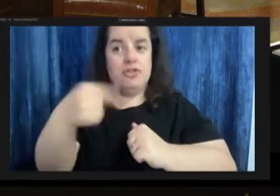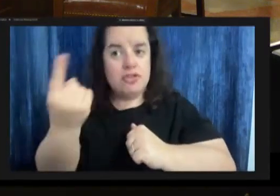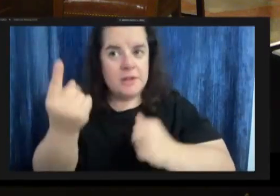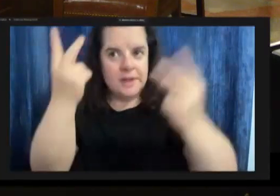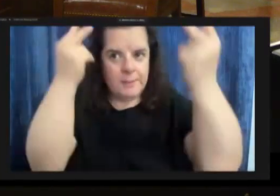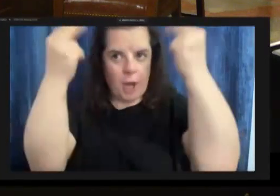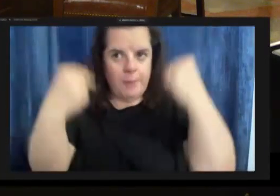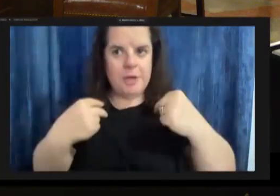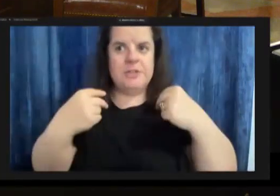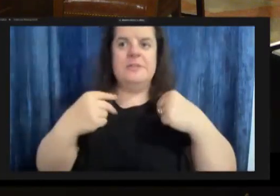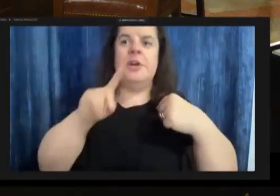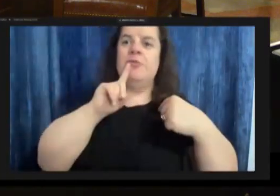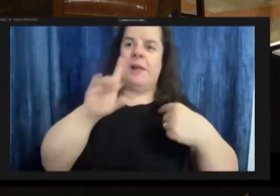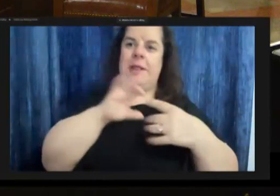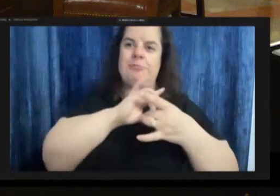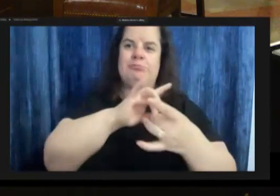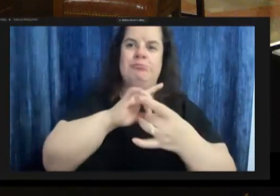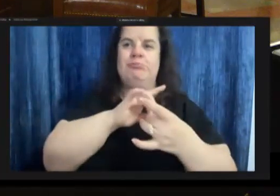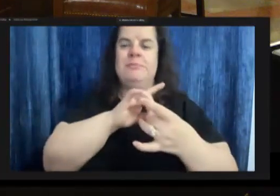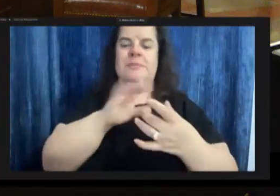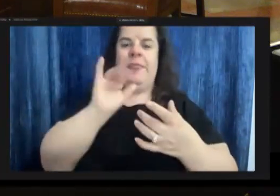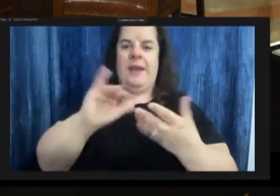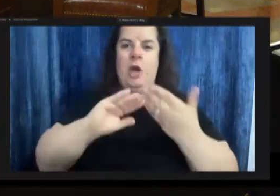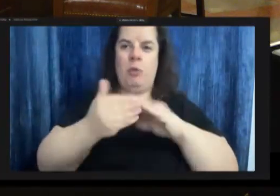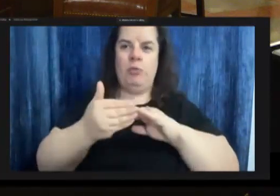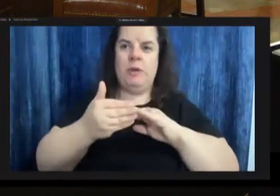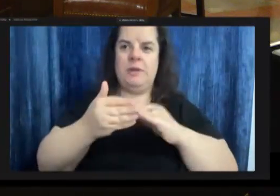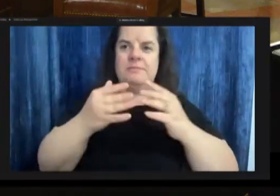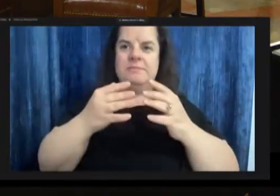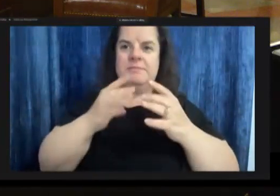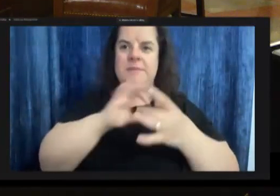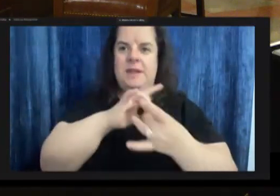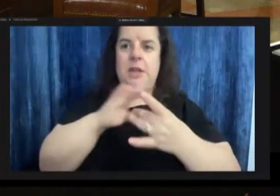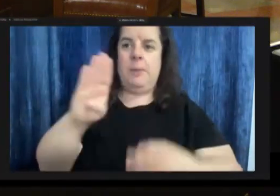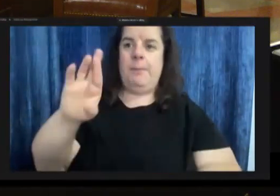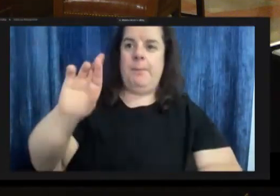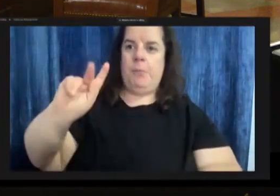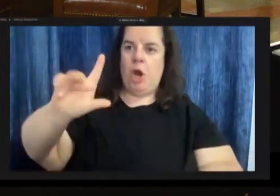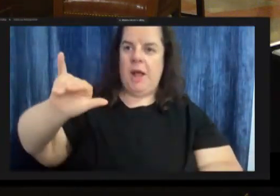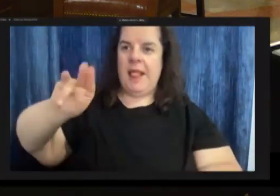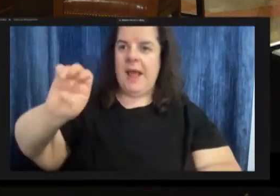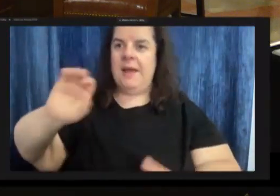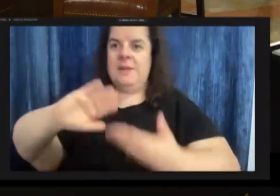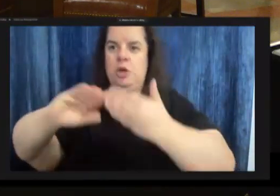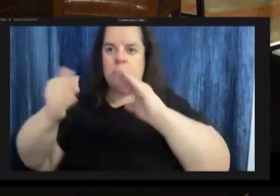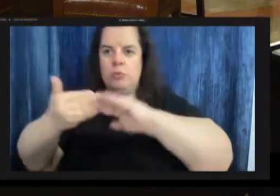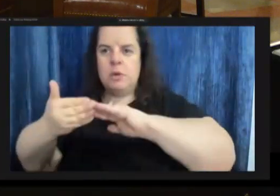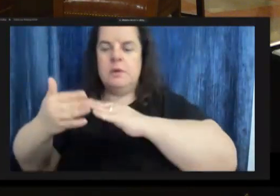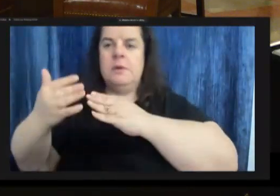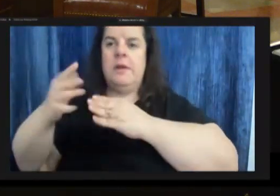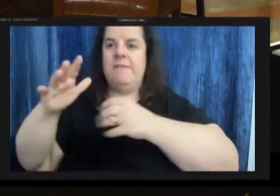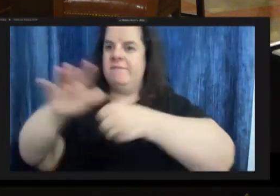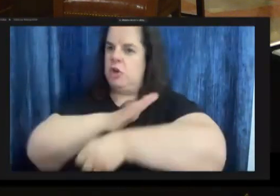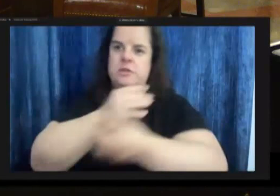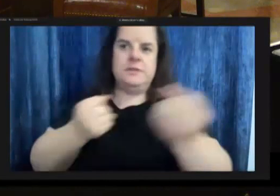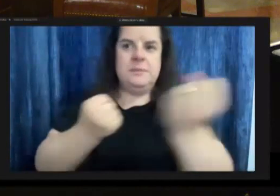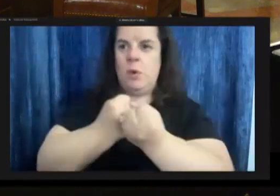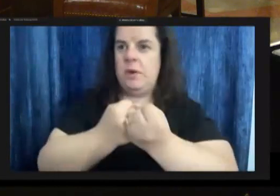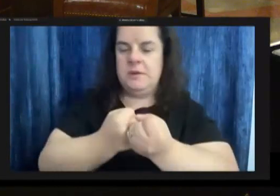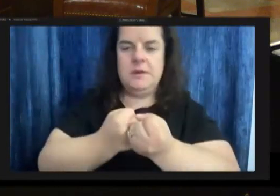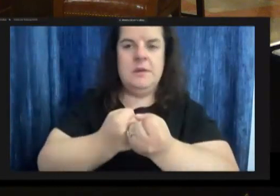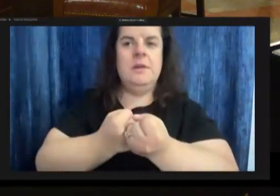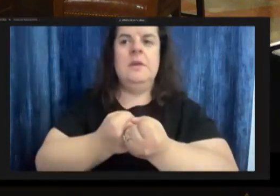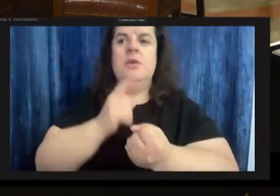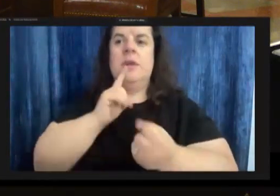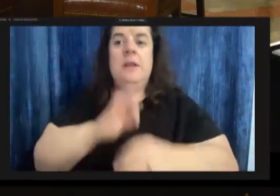really does knit the community together and uh brookline together a community organization has been in full support of this and kind of